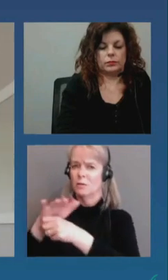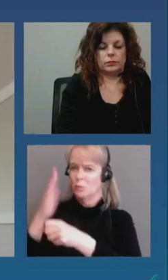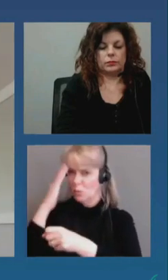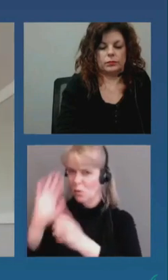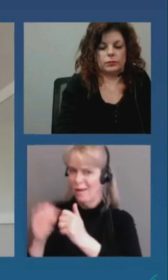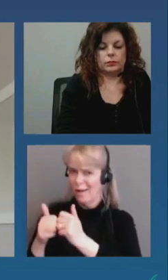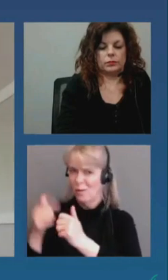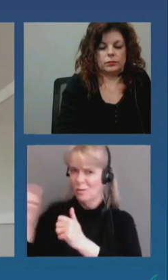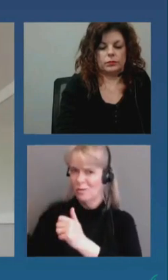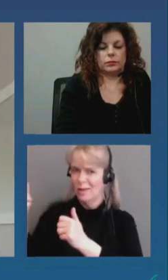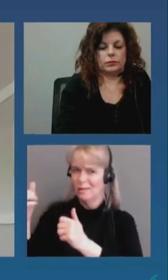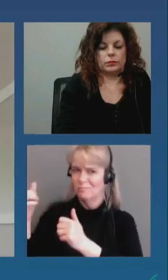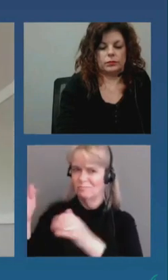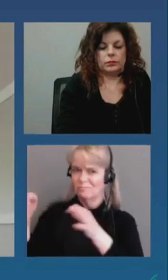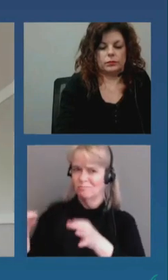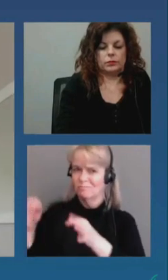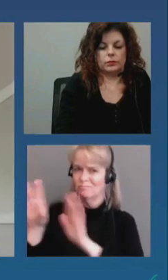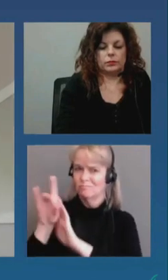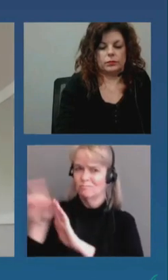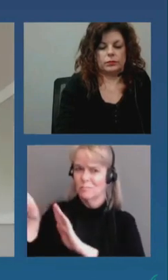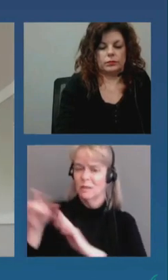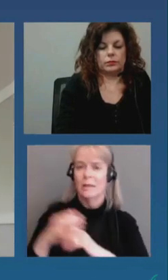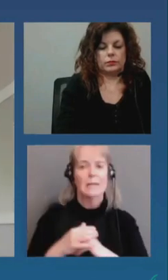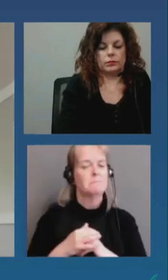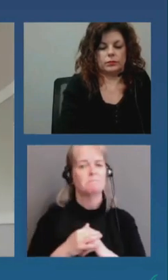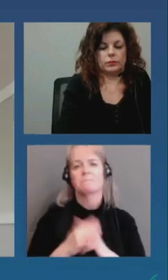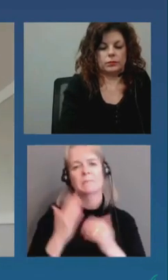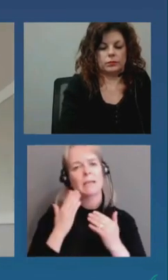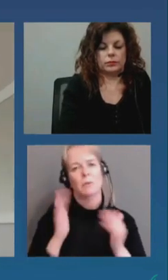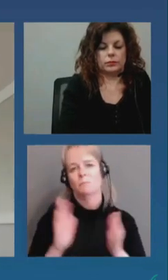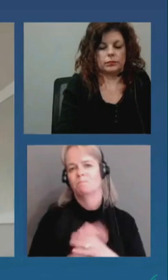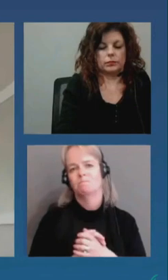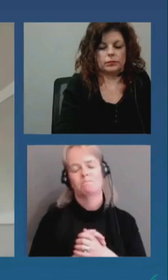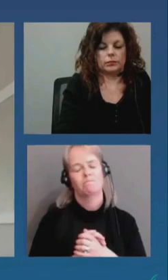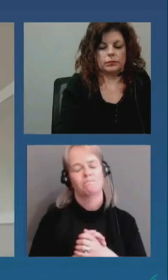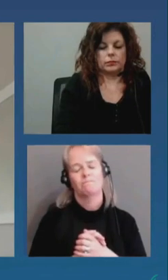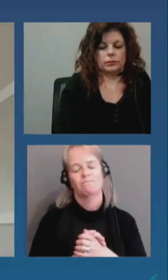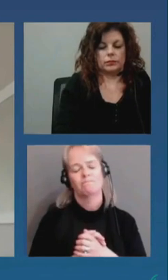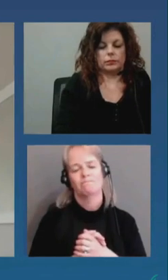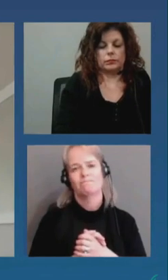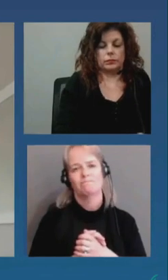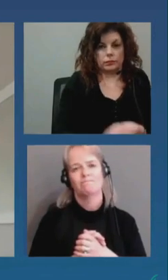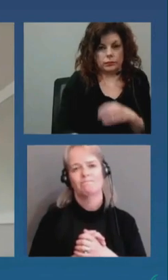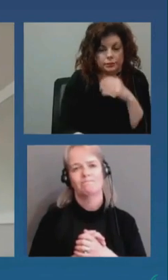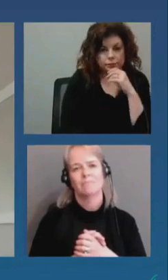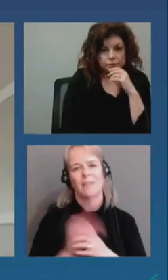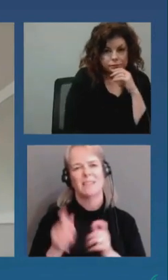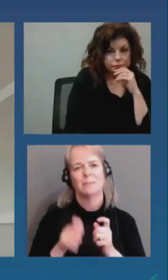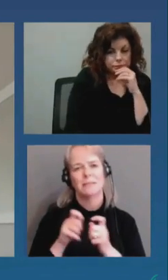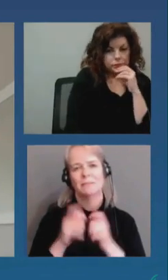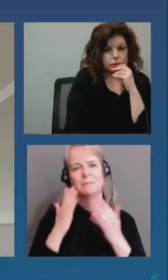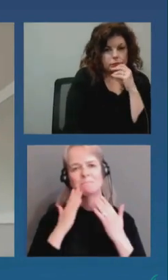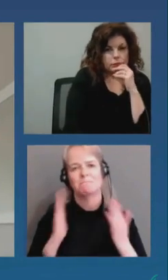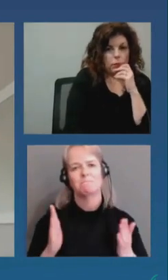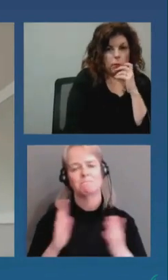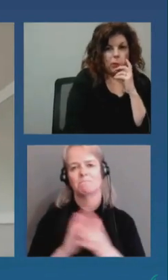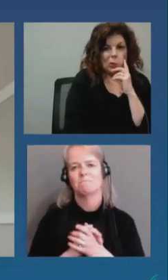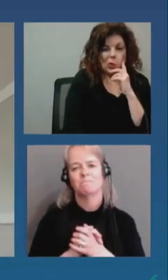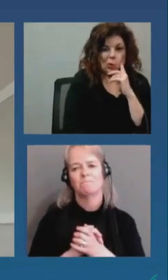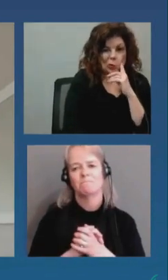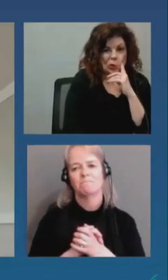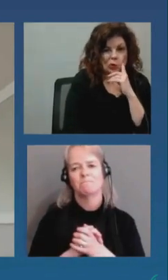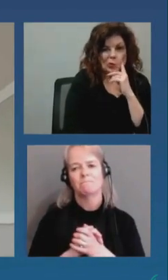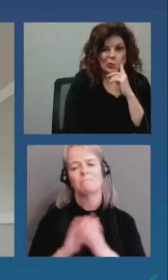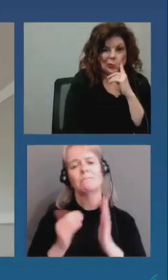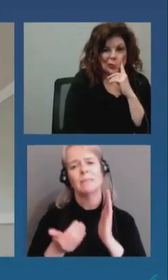I don't. I don't. I can't speak to that specifically. You know, again, I think the